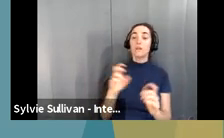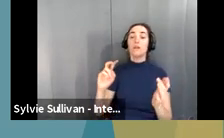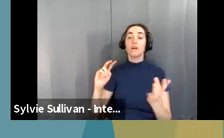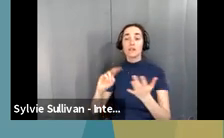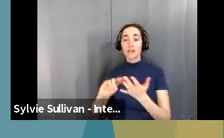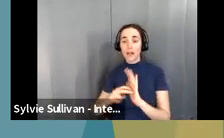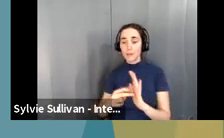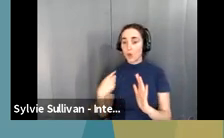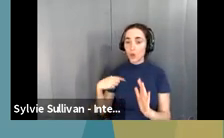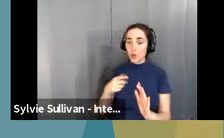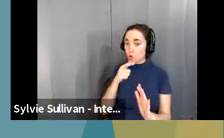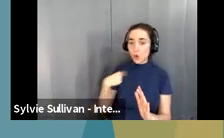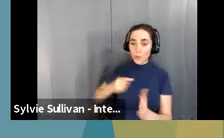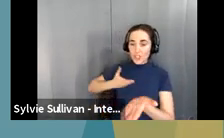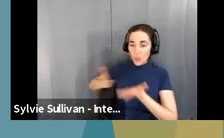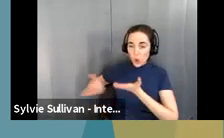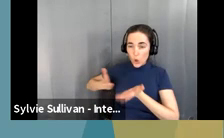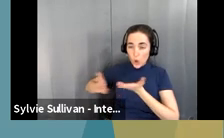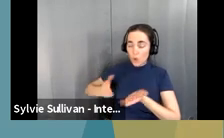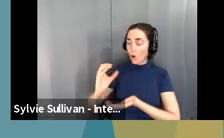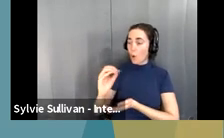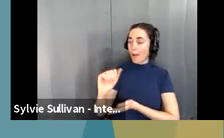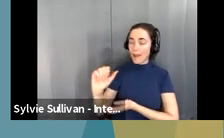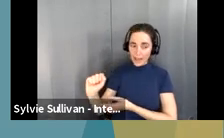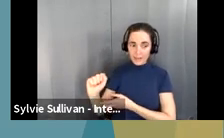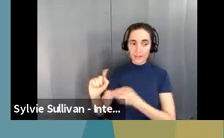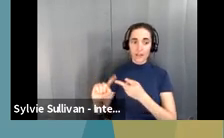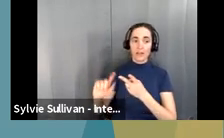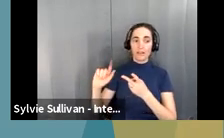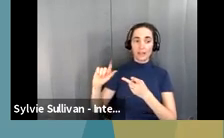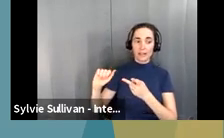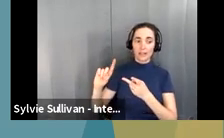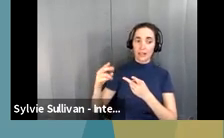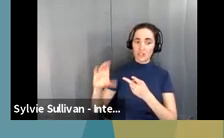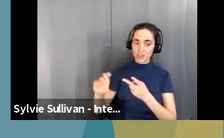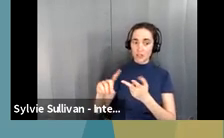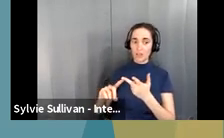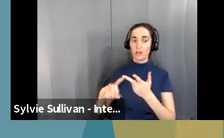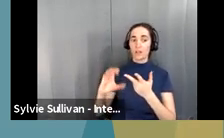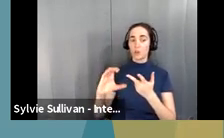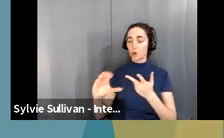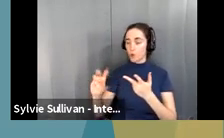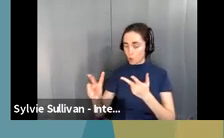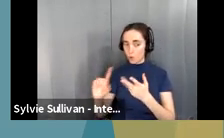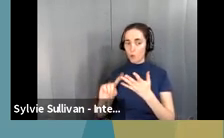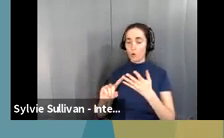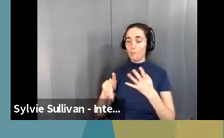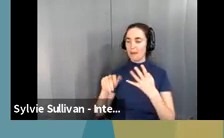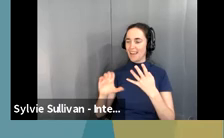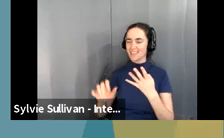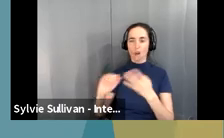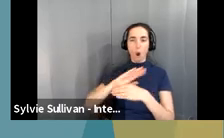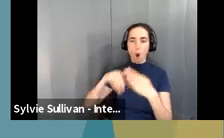of the OAAS, ADHC, and community choice waivers and PACE population